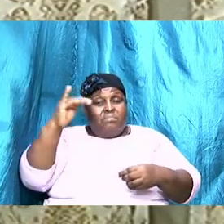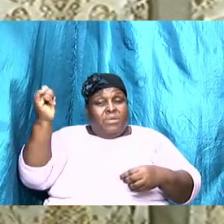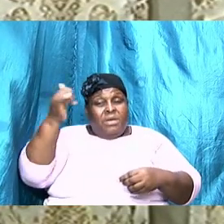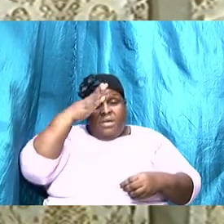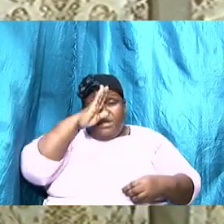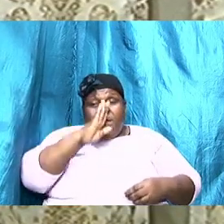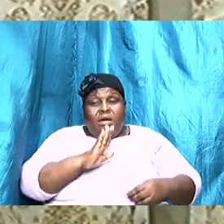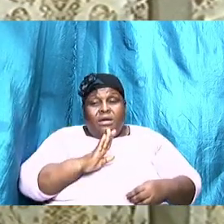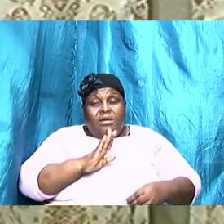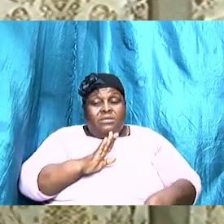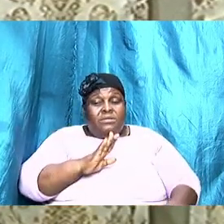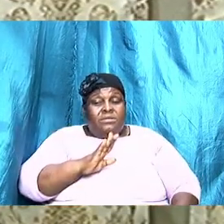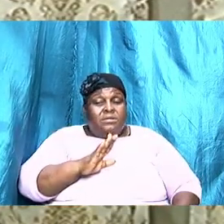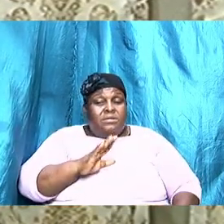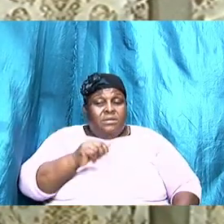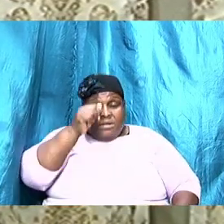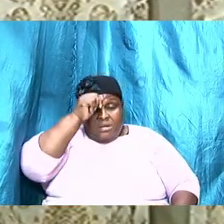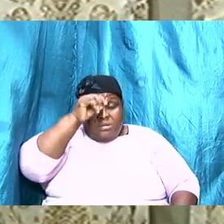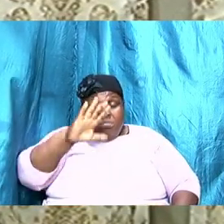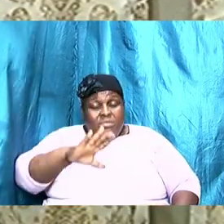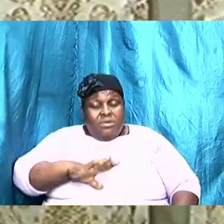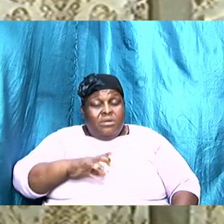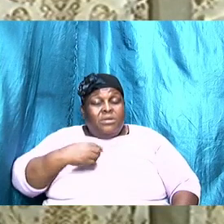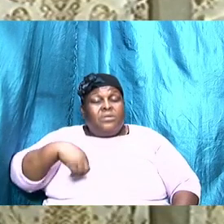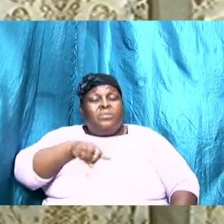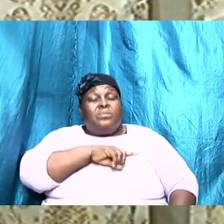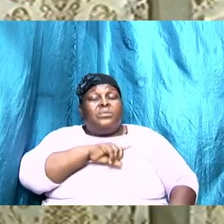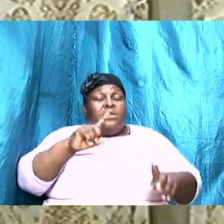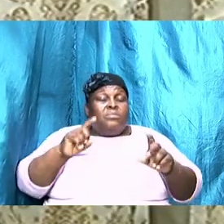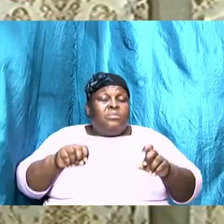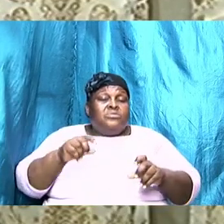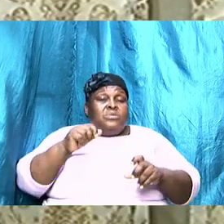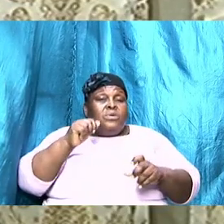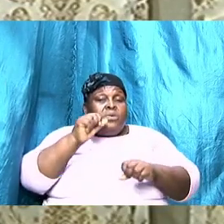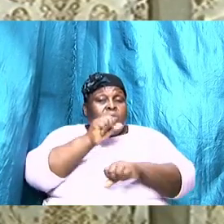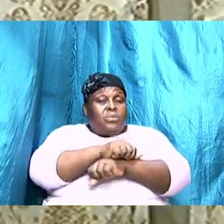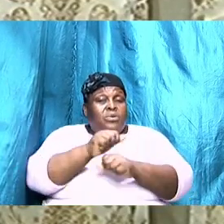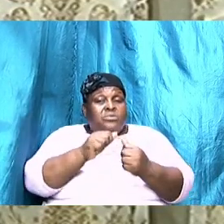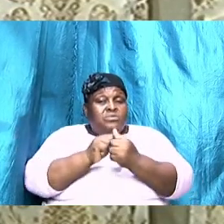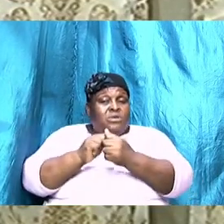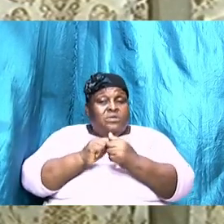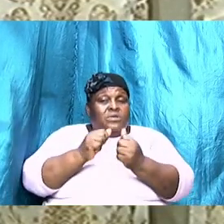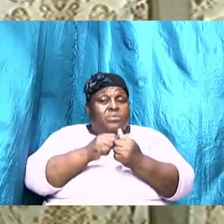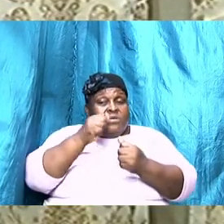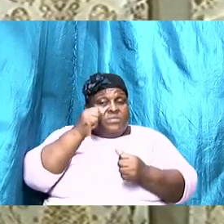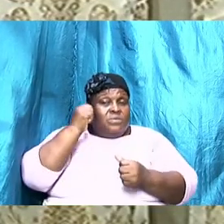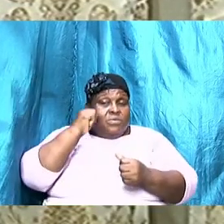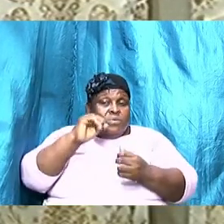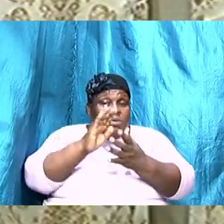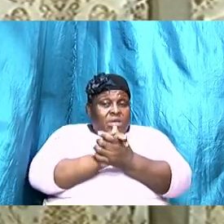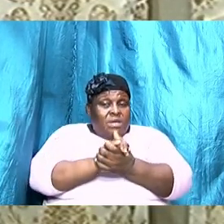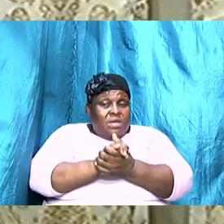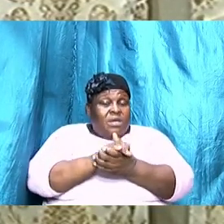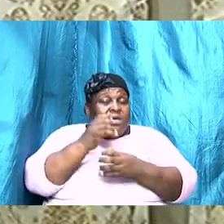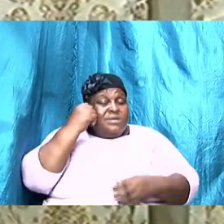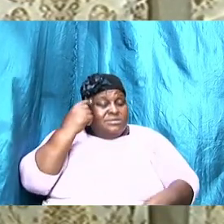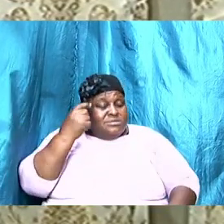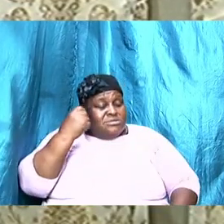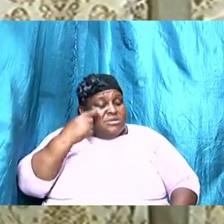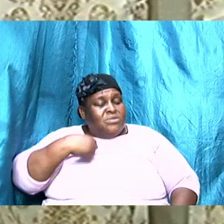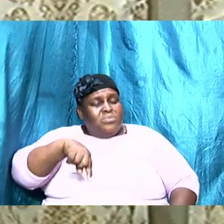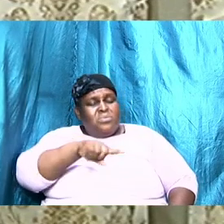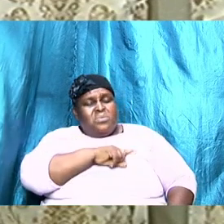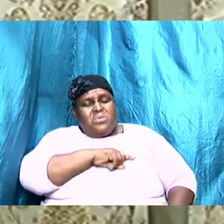men we must work together with our wives understand that we have a